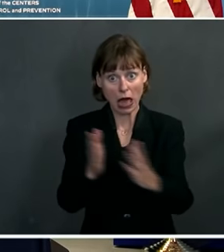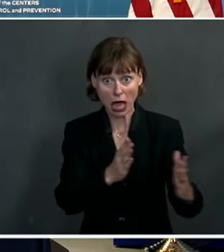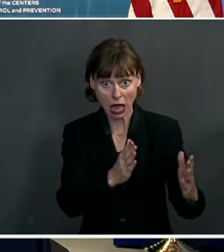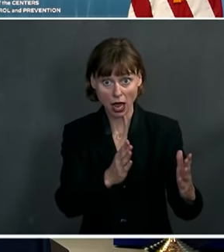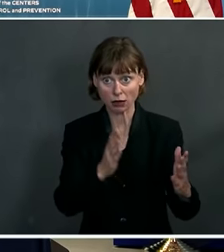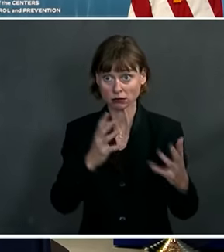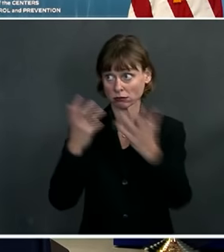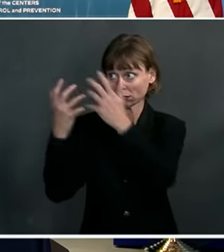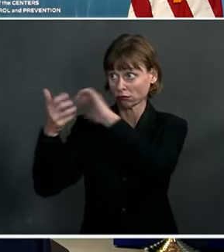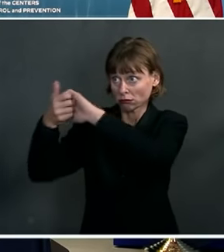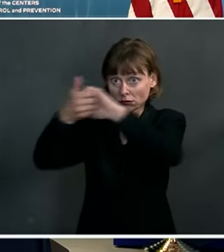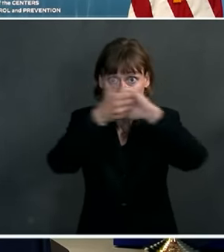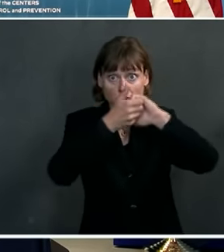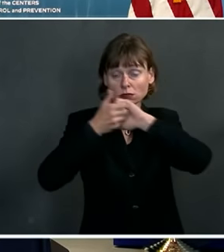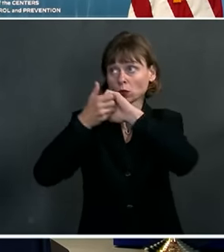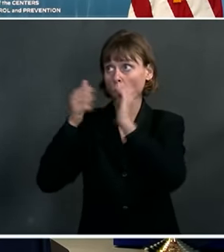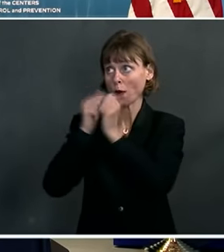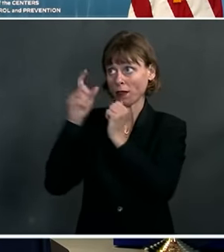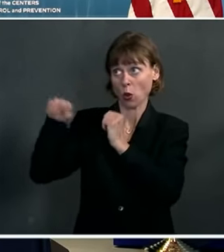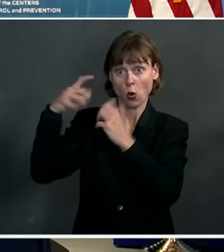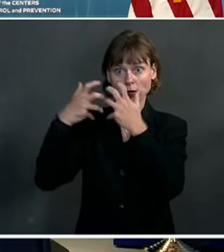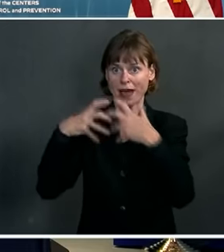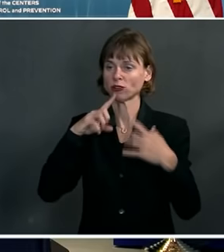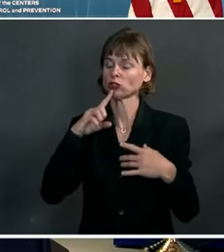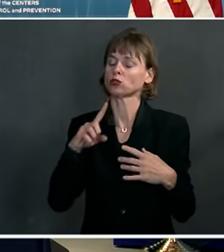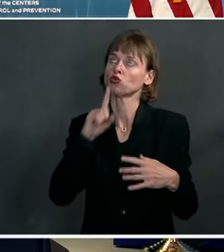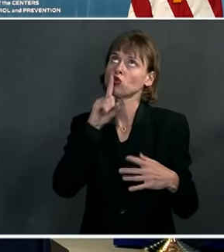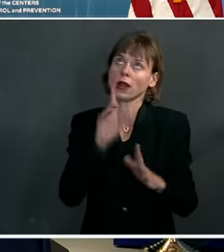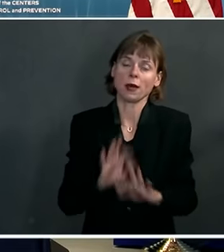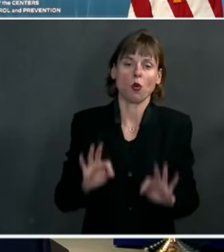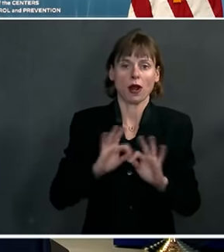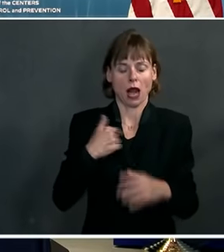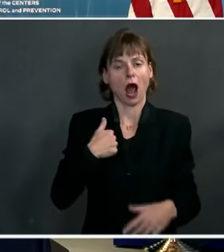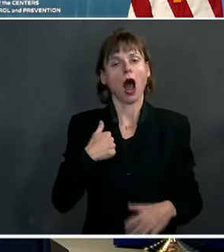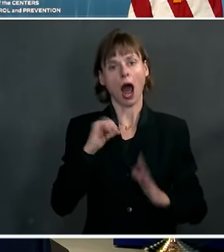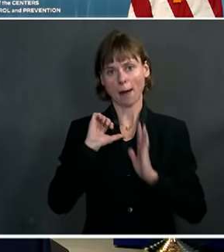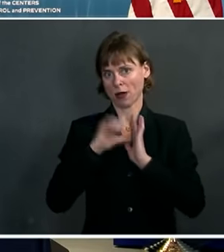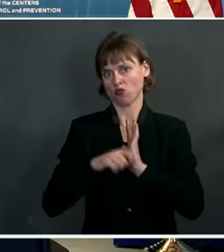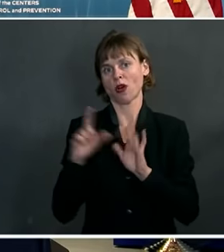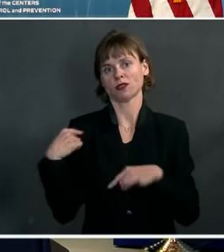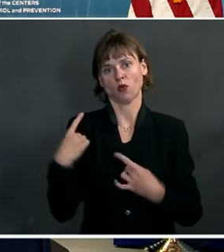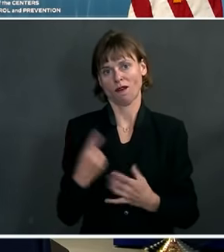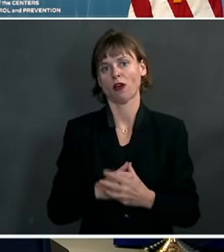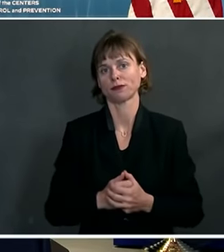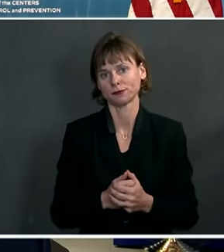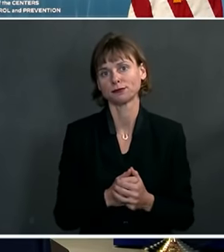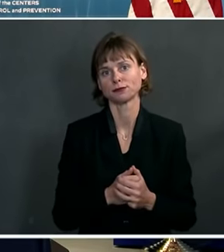manufacturers is really important. And I've been incredibly impressed, at least so far, with that.